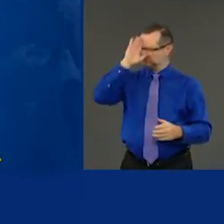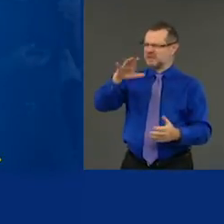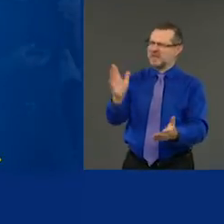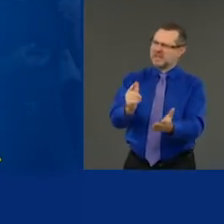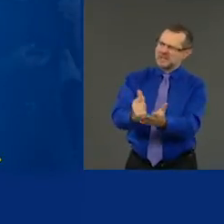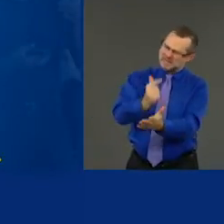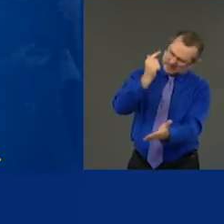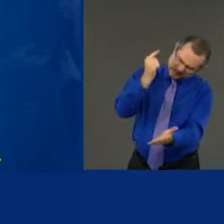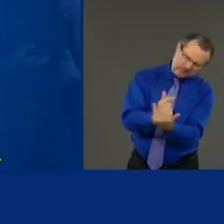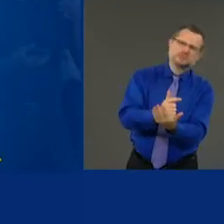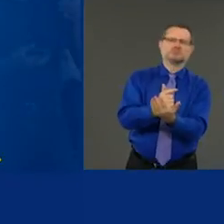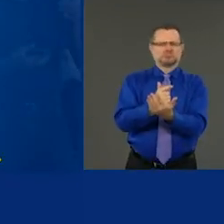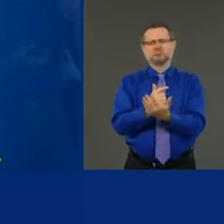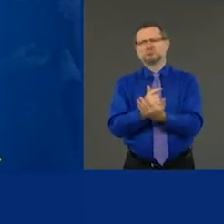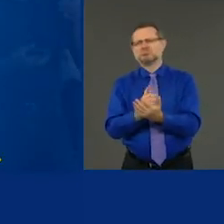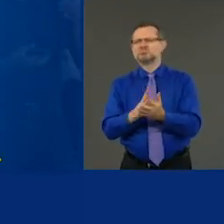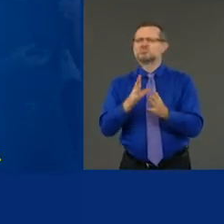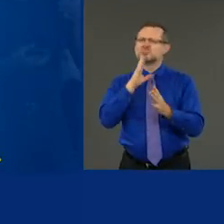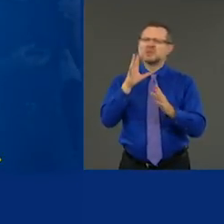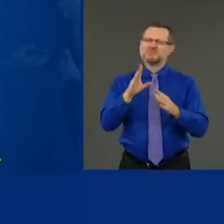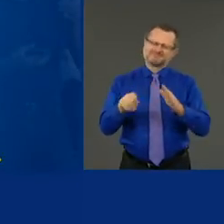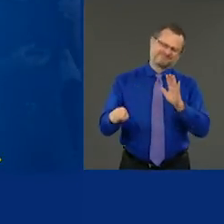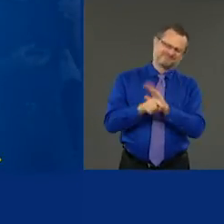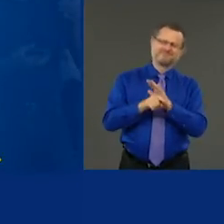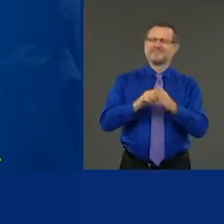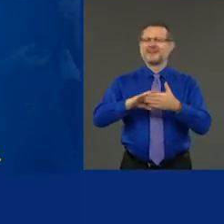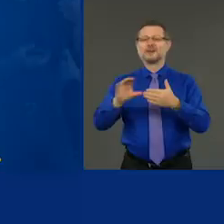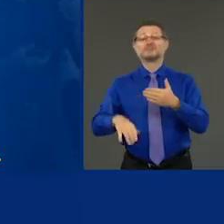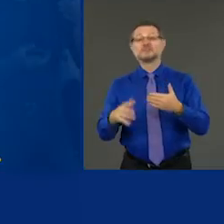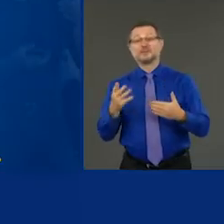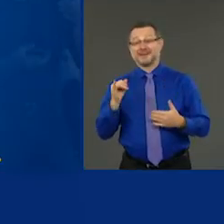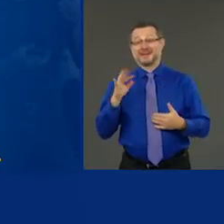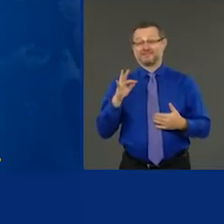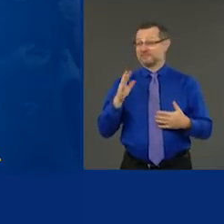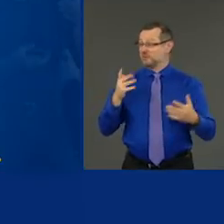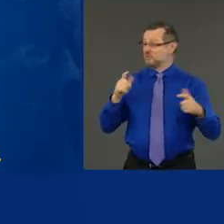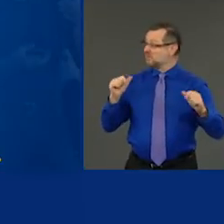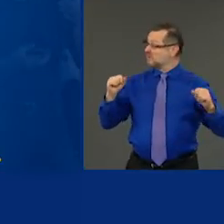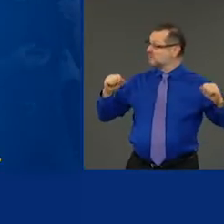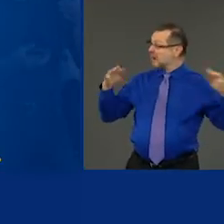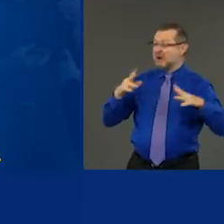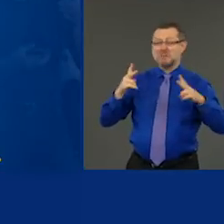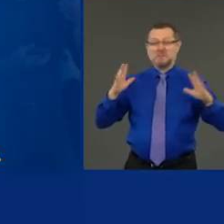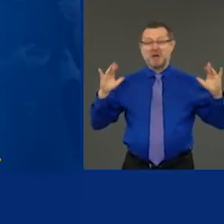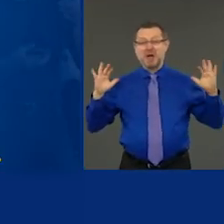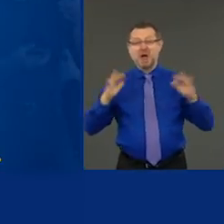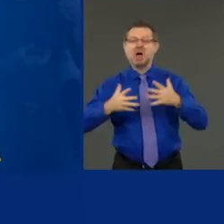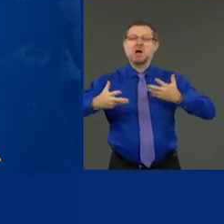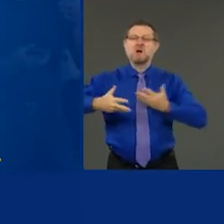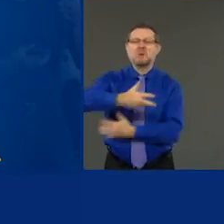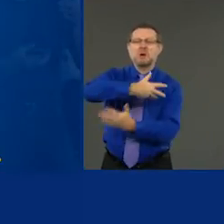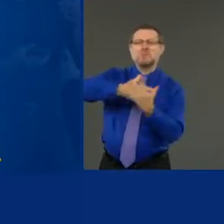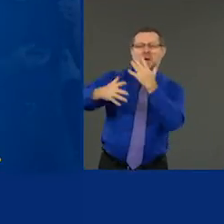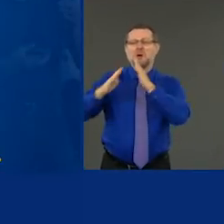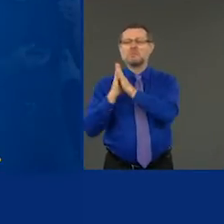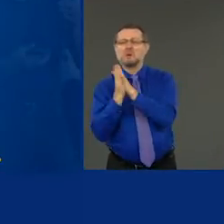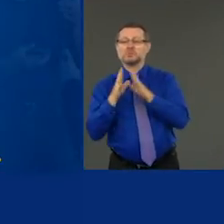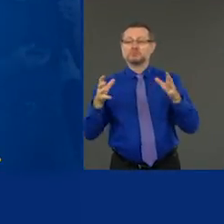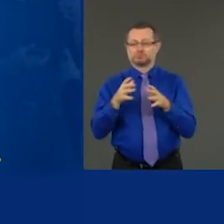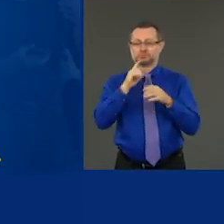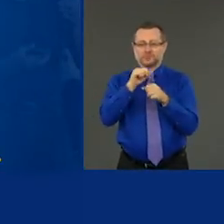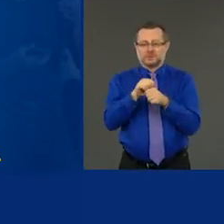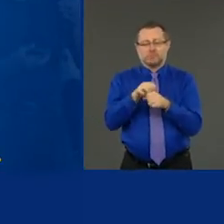our actions. If you have congregations of people, they are going to spread the virus.